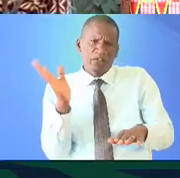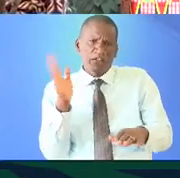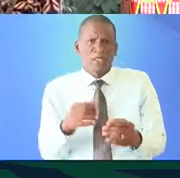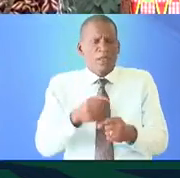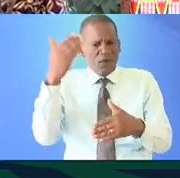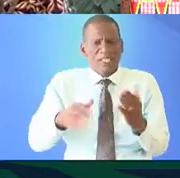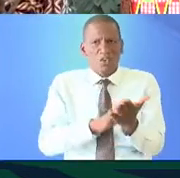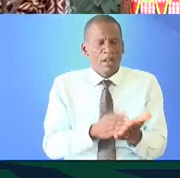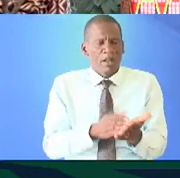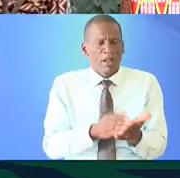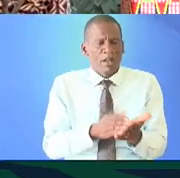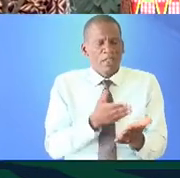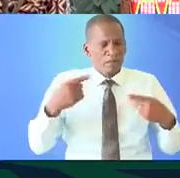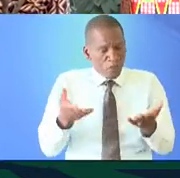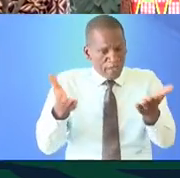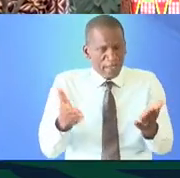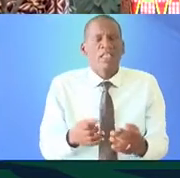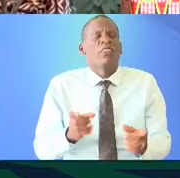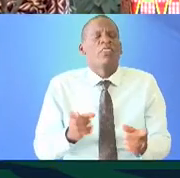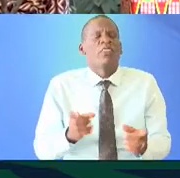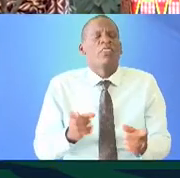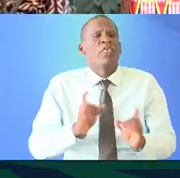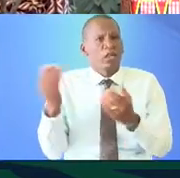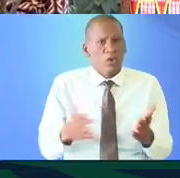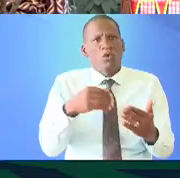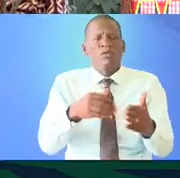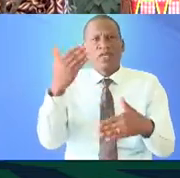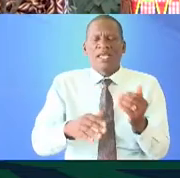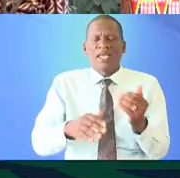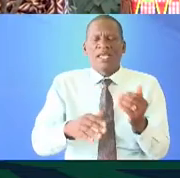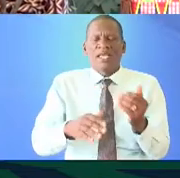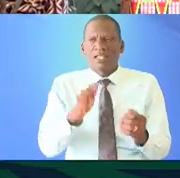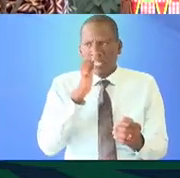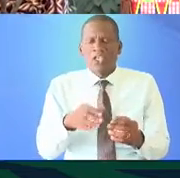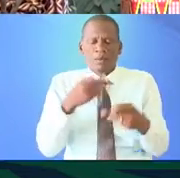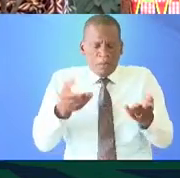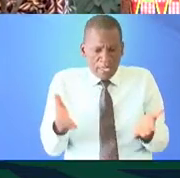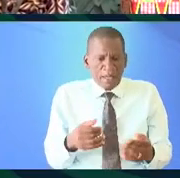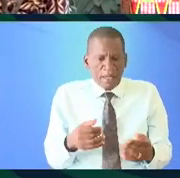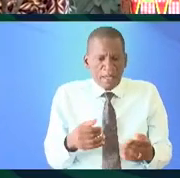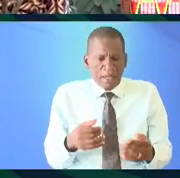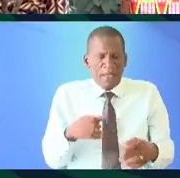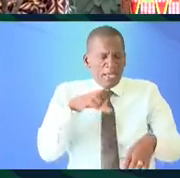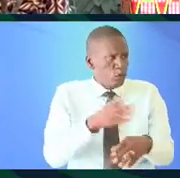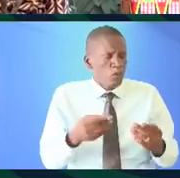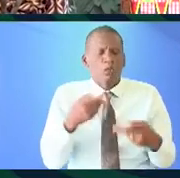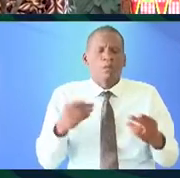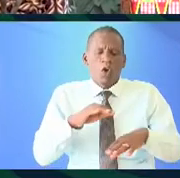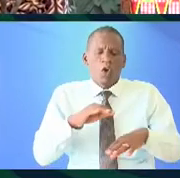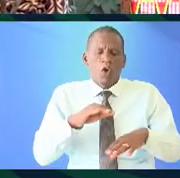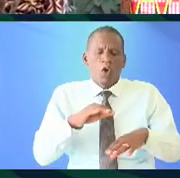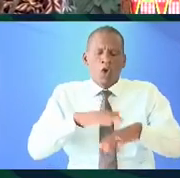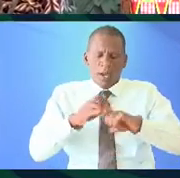please make your closing comments these guys are here they're not allowed to go before lunch ends so for those of you who are here make sure you grab them for